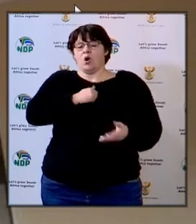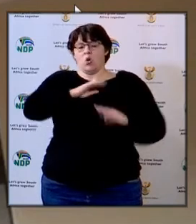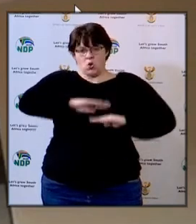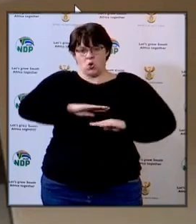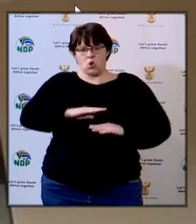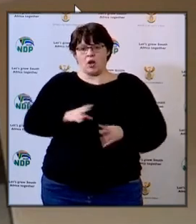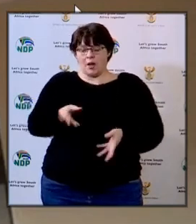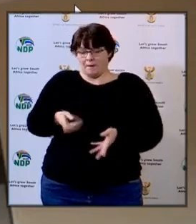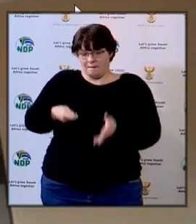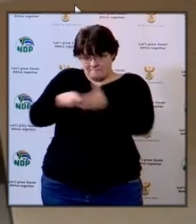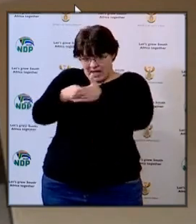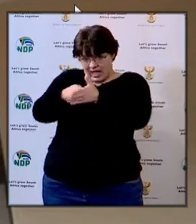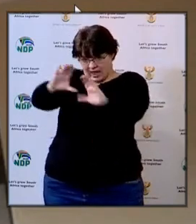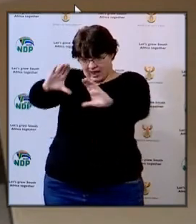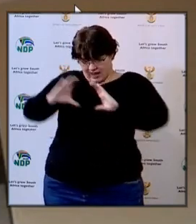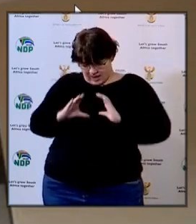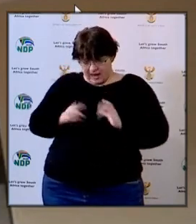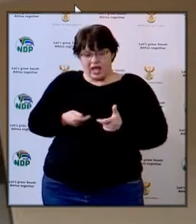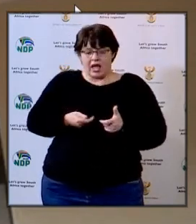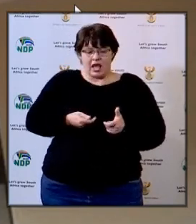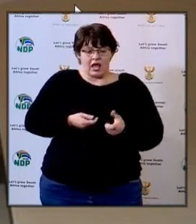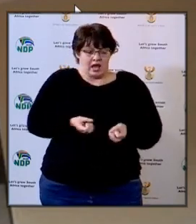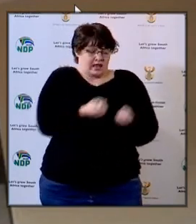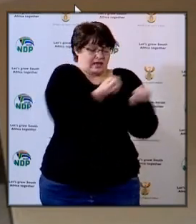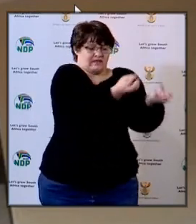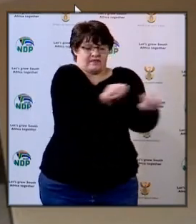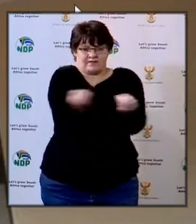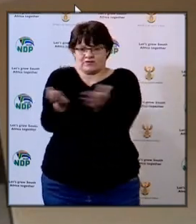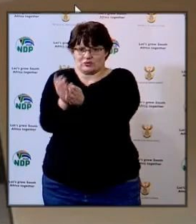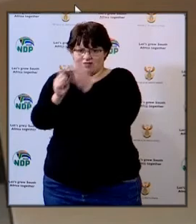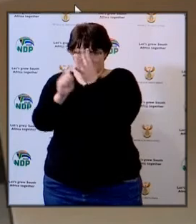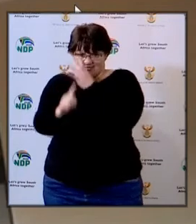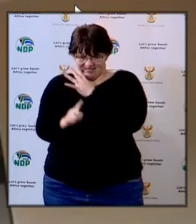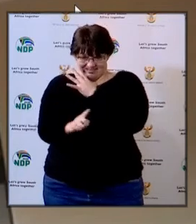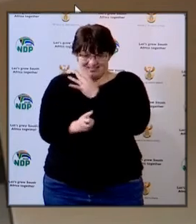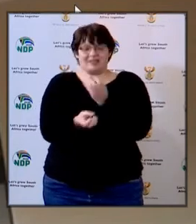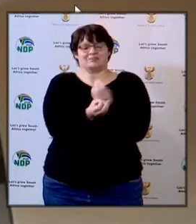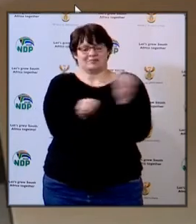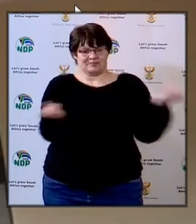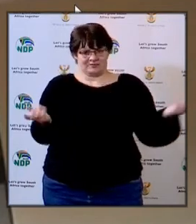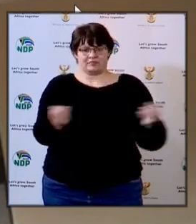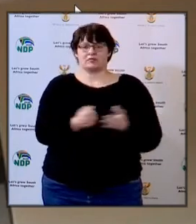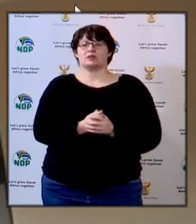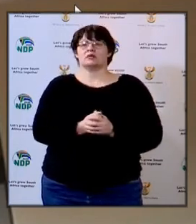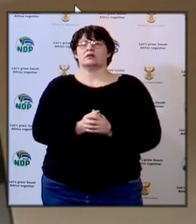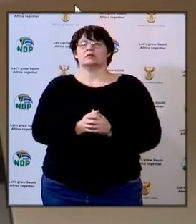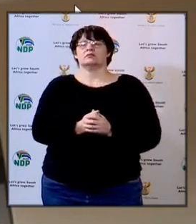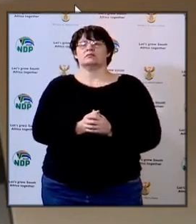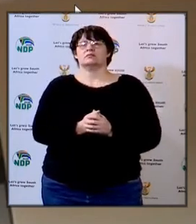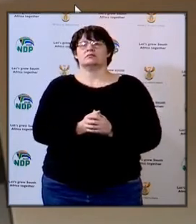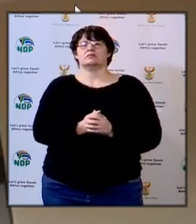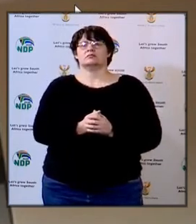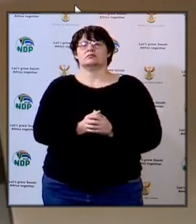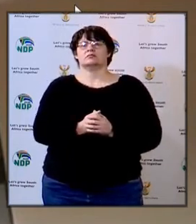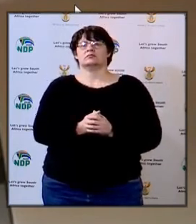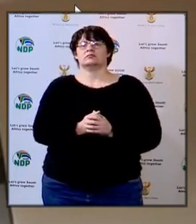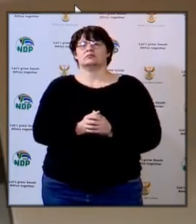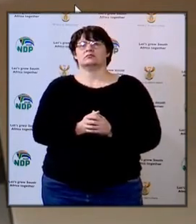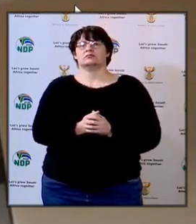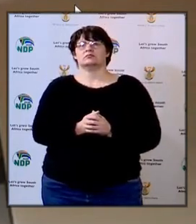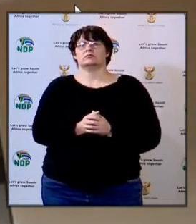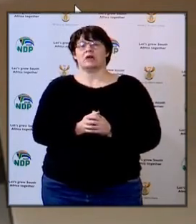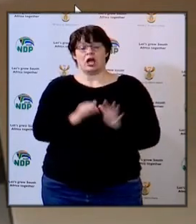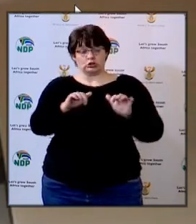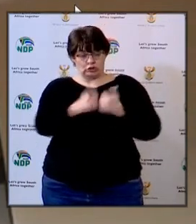to procure and deliver for the returning learners we will continue with interventions where